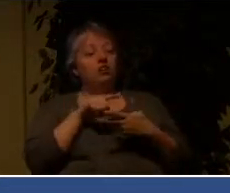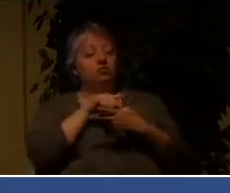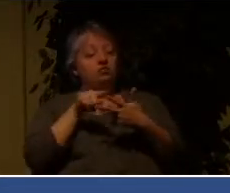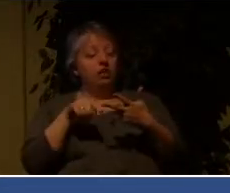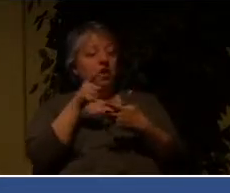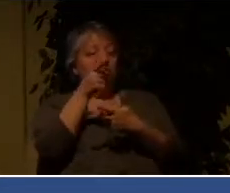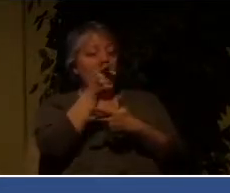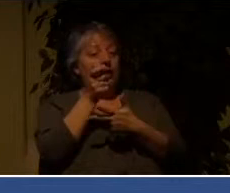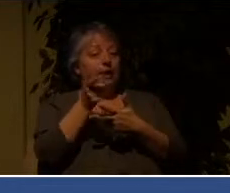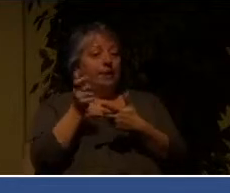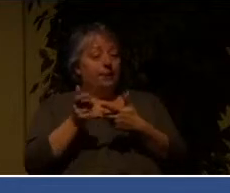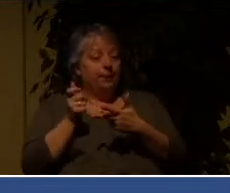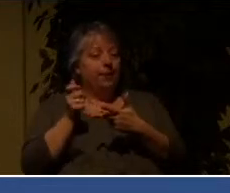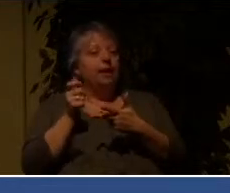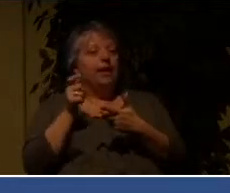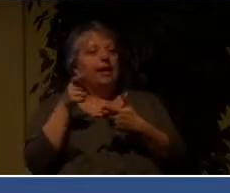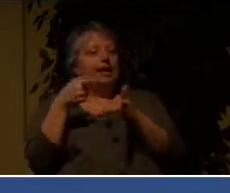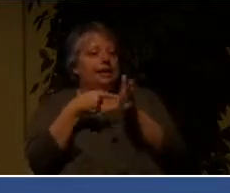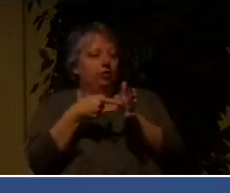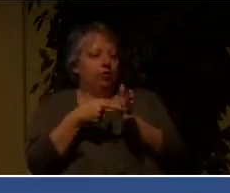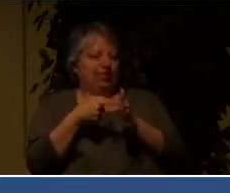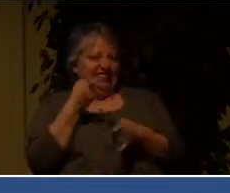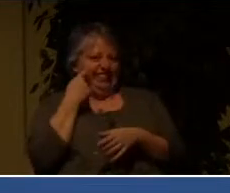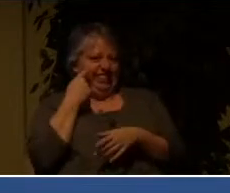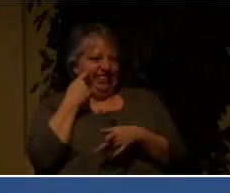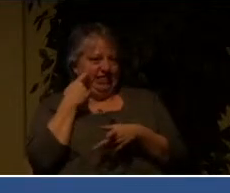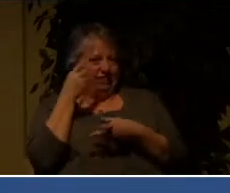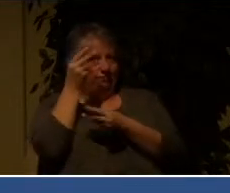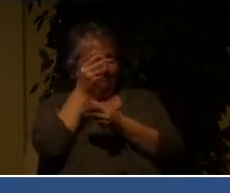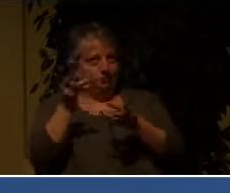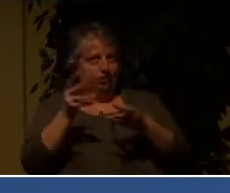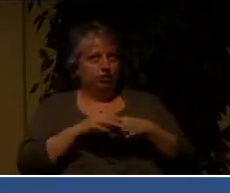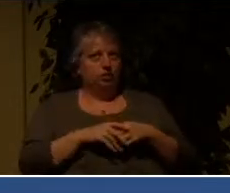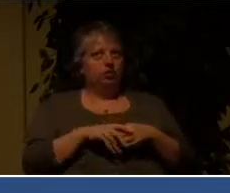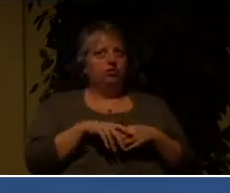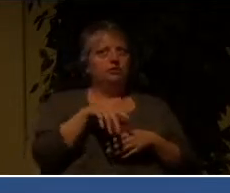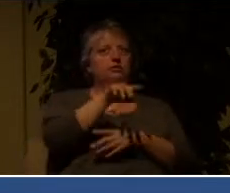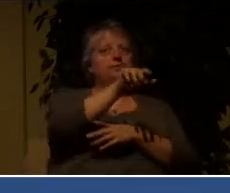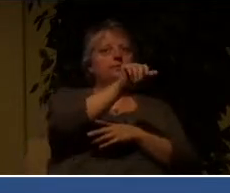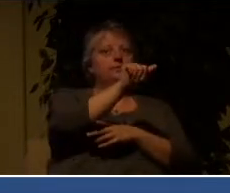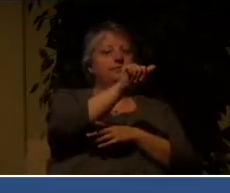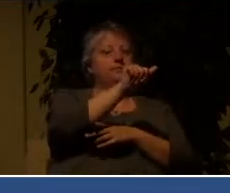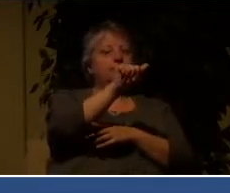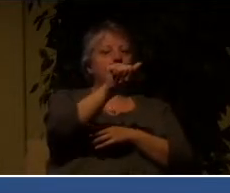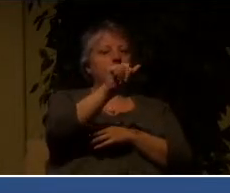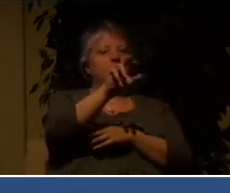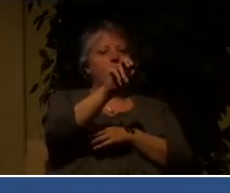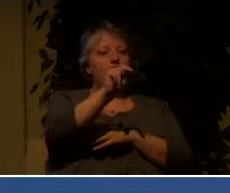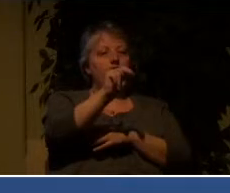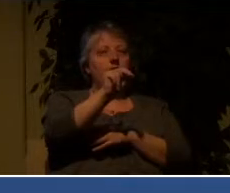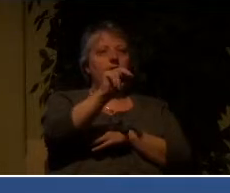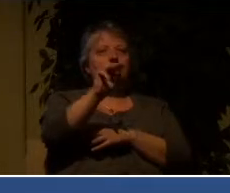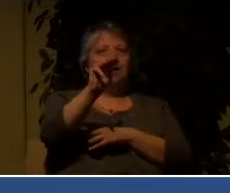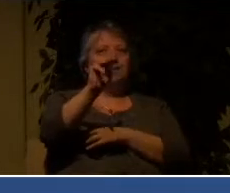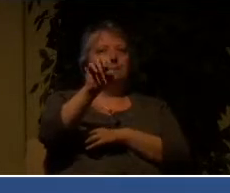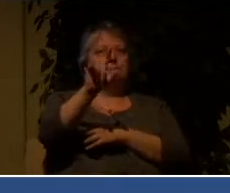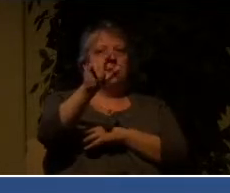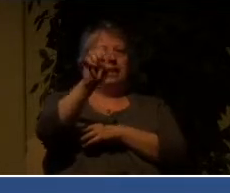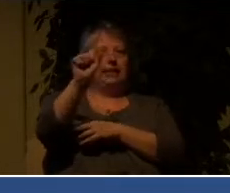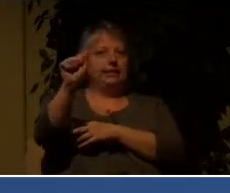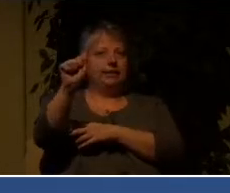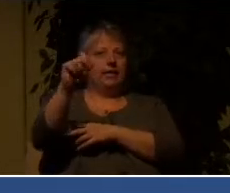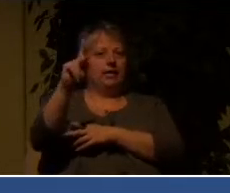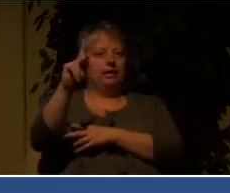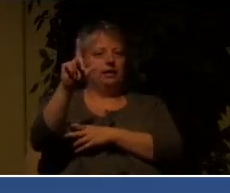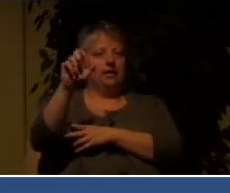just very recently. The first, the story of Aaron and Melissa Klein. Chances are you've never heard of